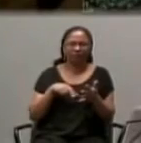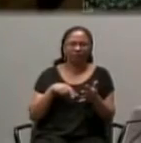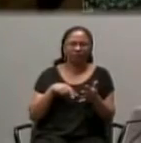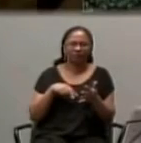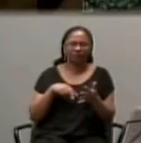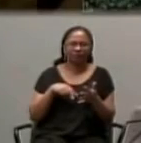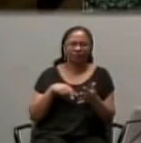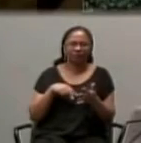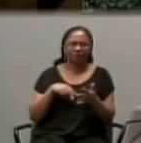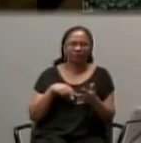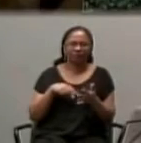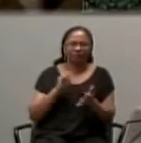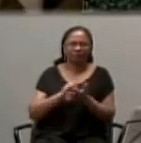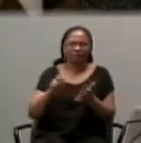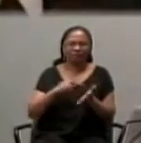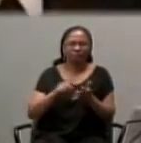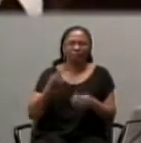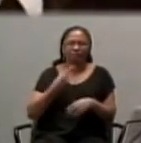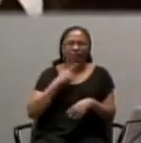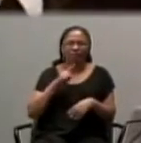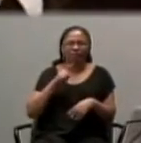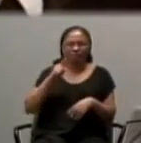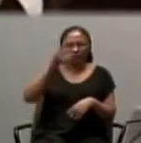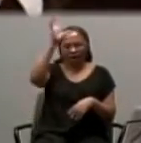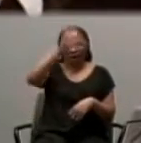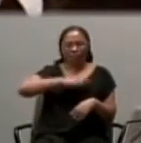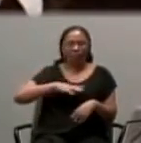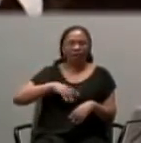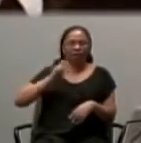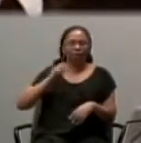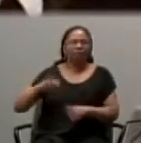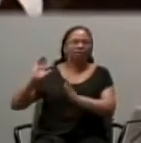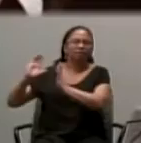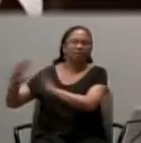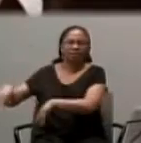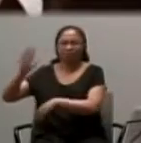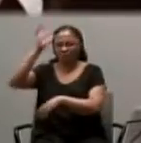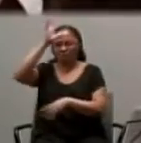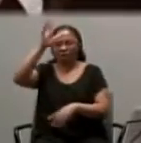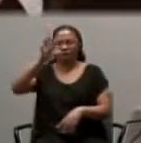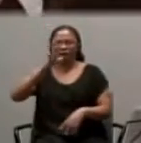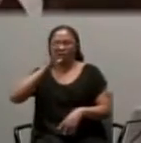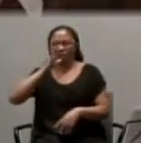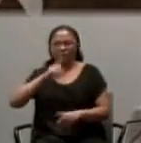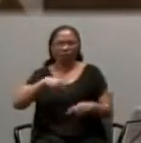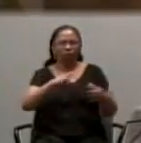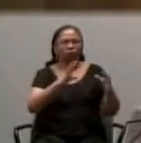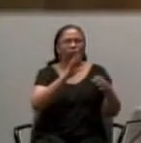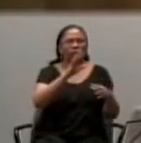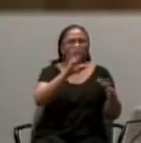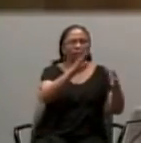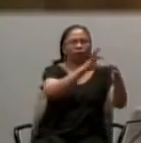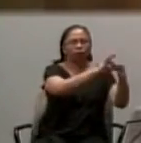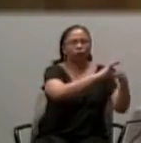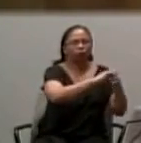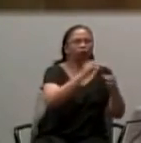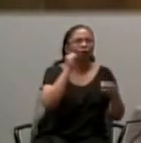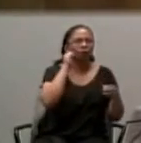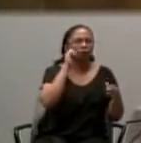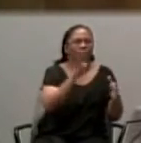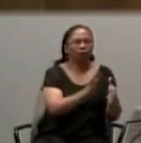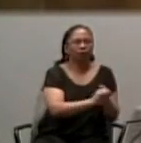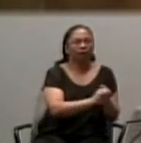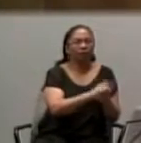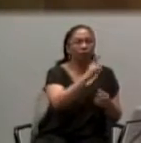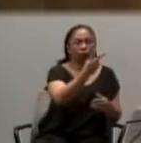For this reason, St. Paul says, A man must leave his father, And mother, And be joined to his wife, And the two will become